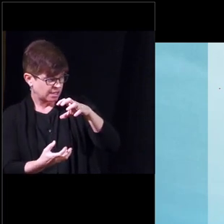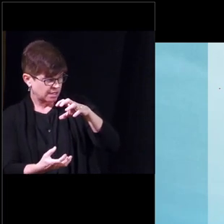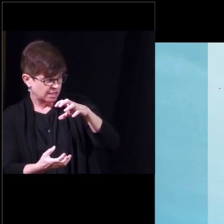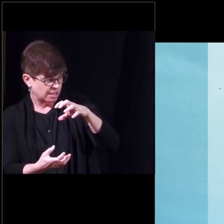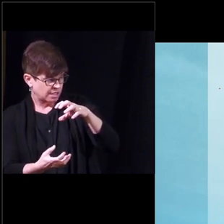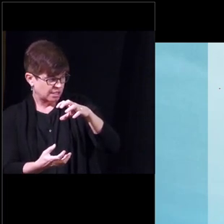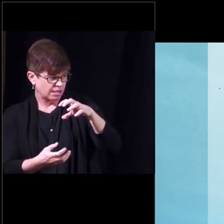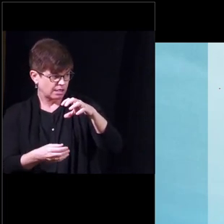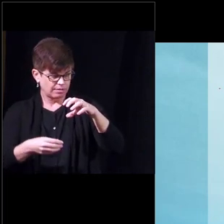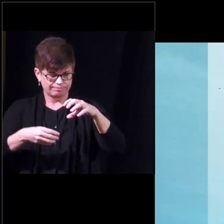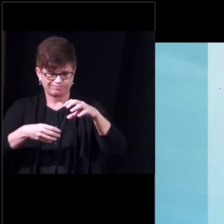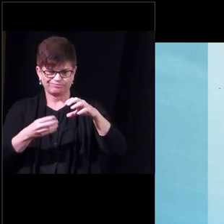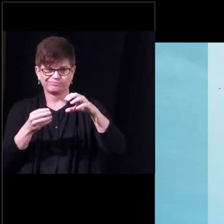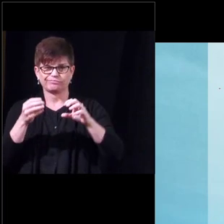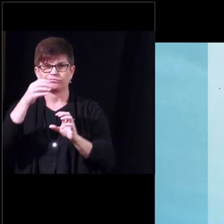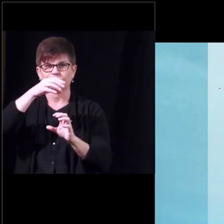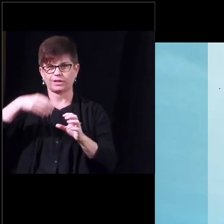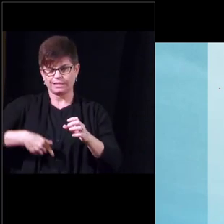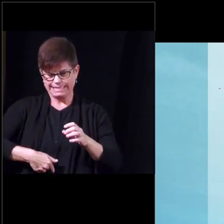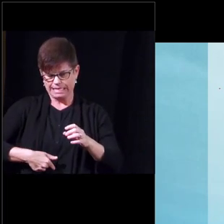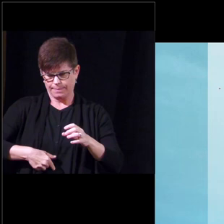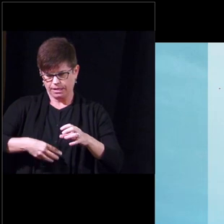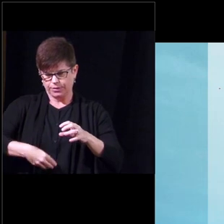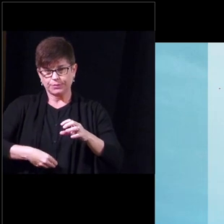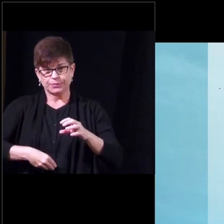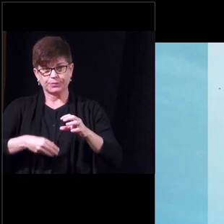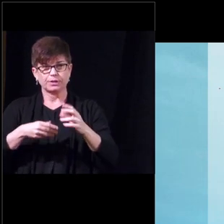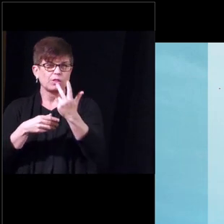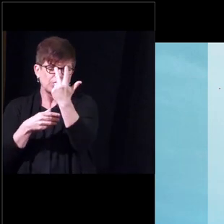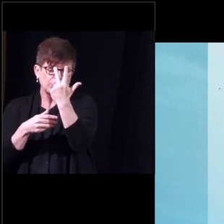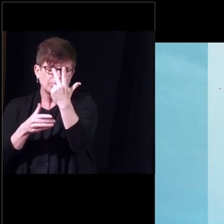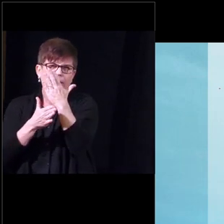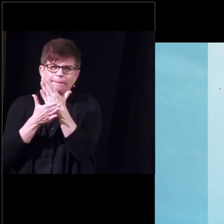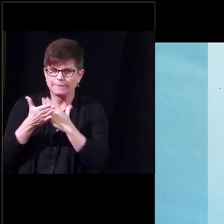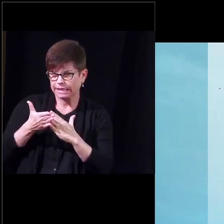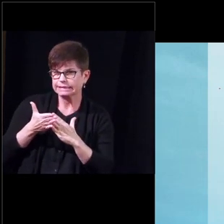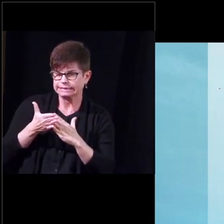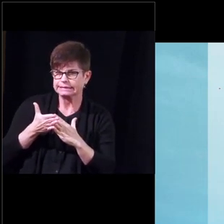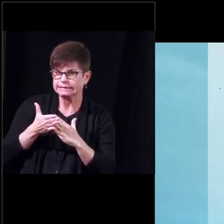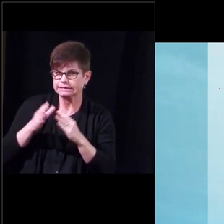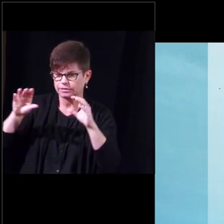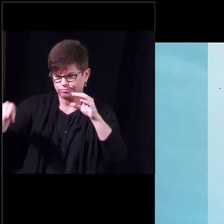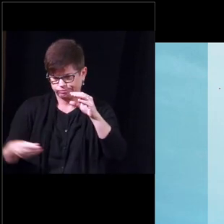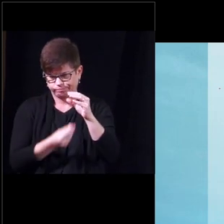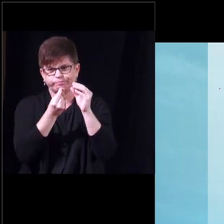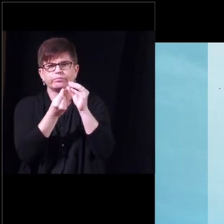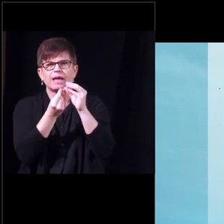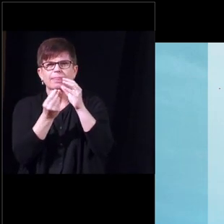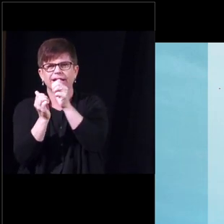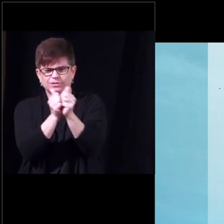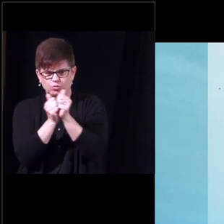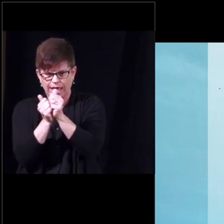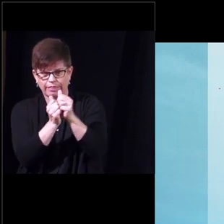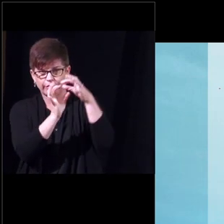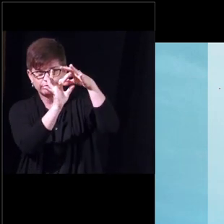abdomen these are this is all one piece there's three it's called the three-piece penile prosthesis but it's all comes together